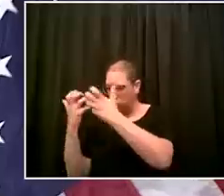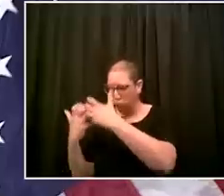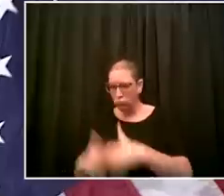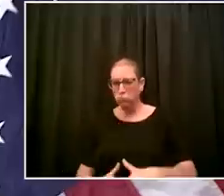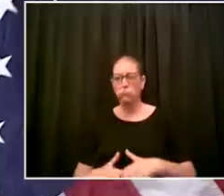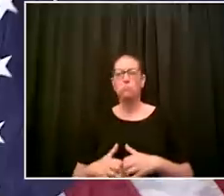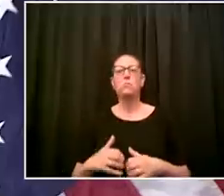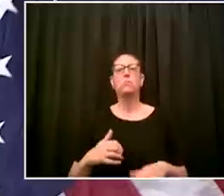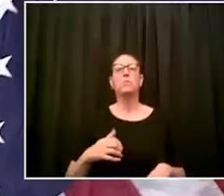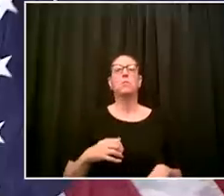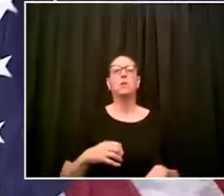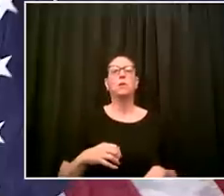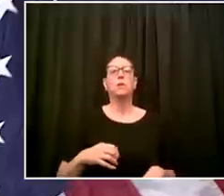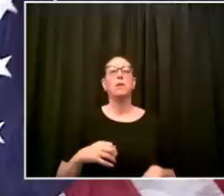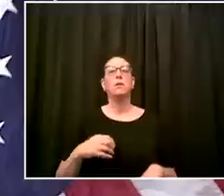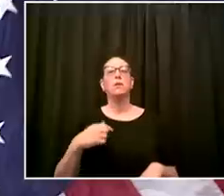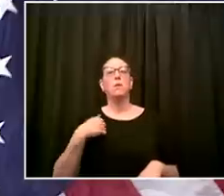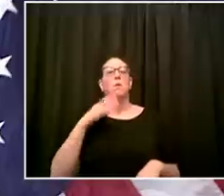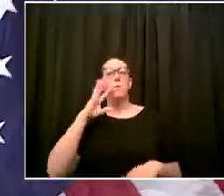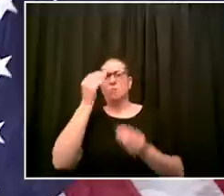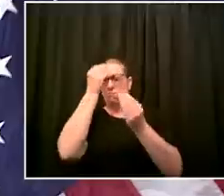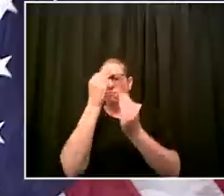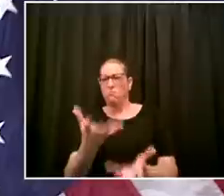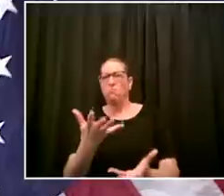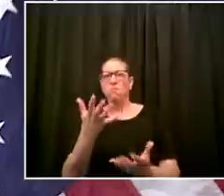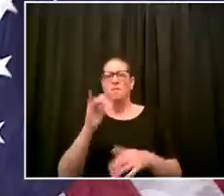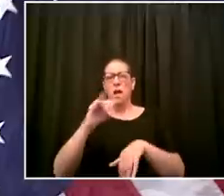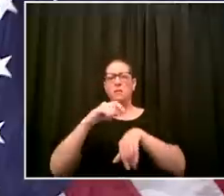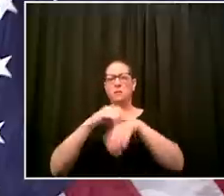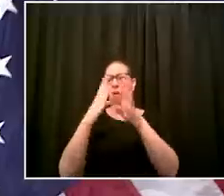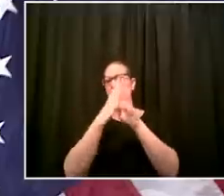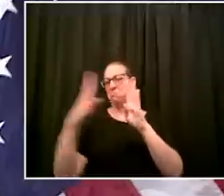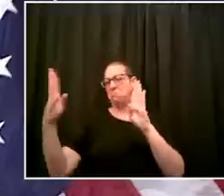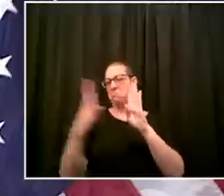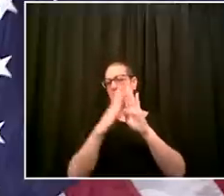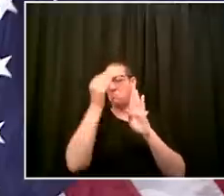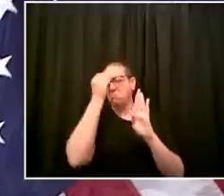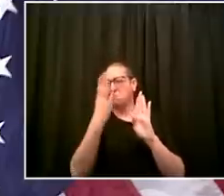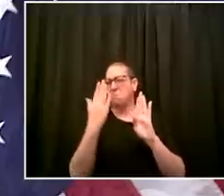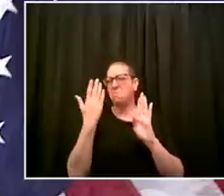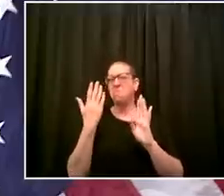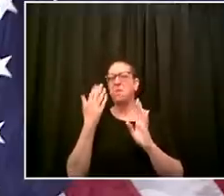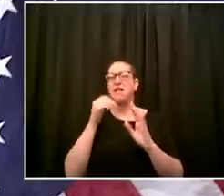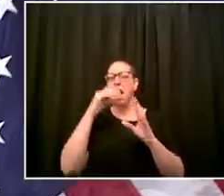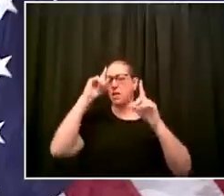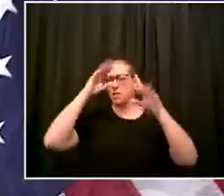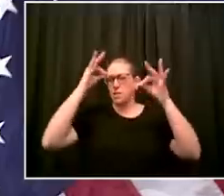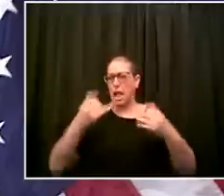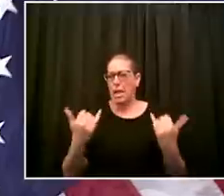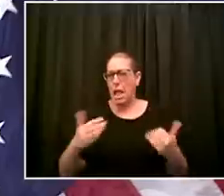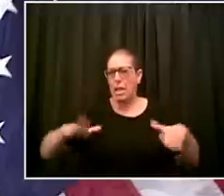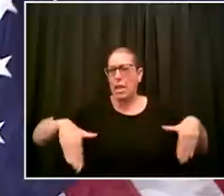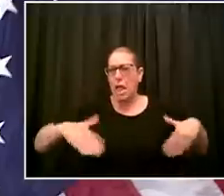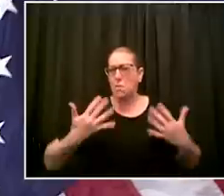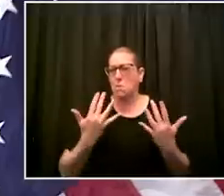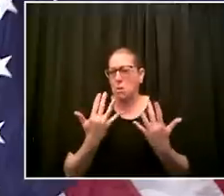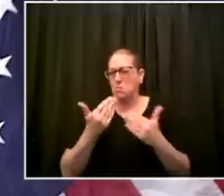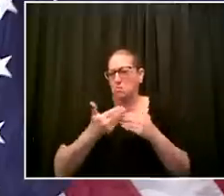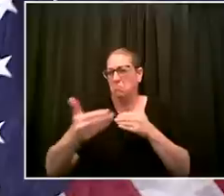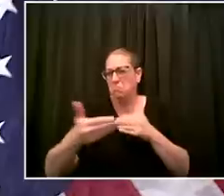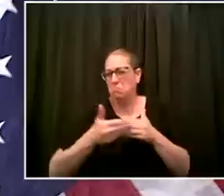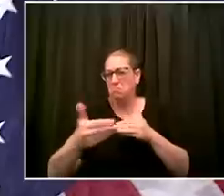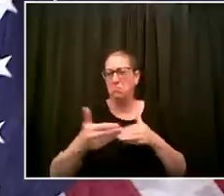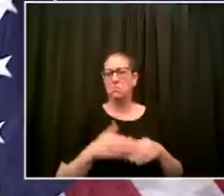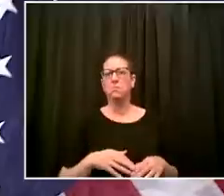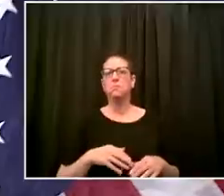that timeline the chancellor will define that timeline now i think where everyone's on the same